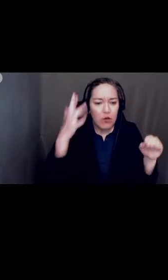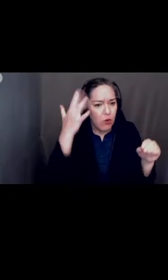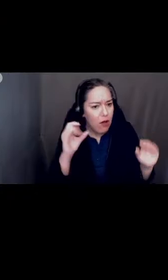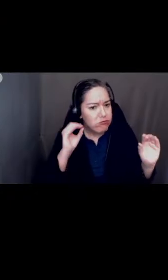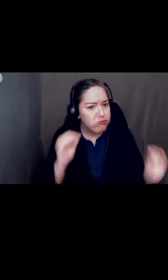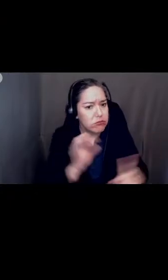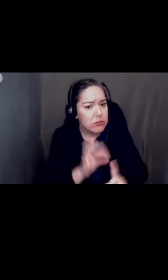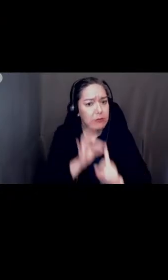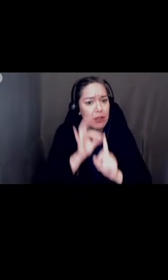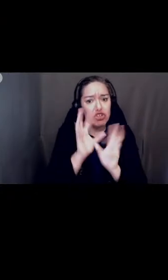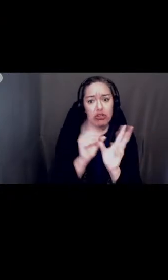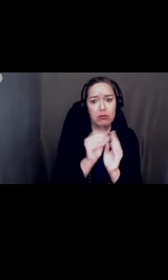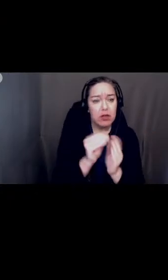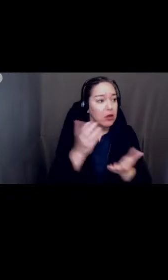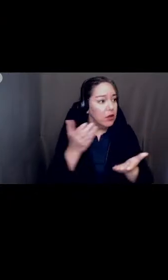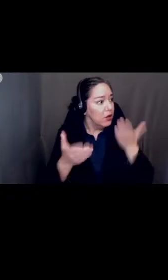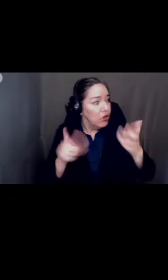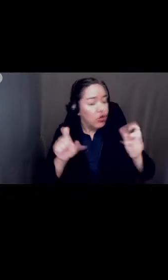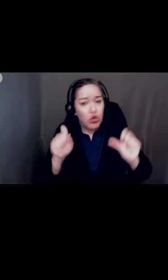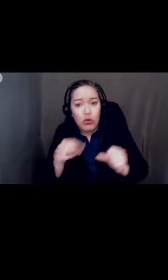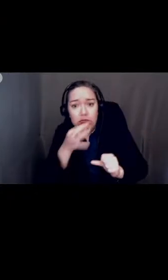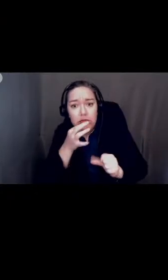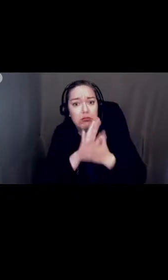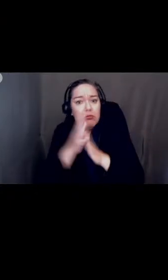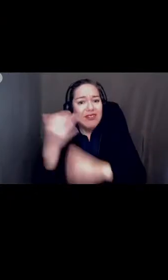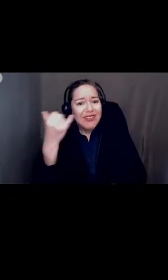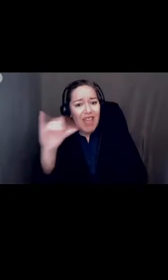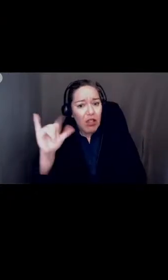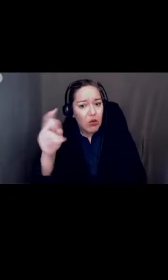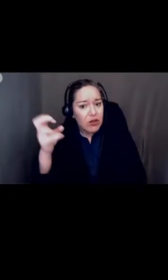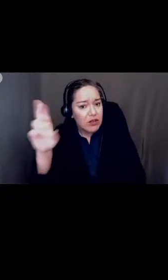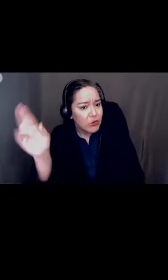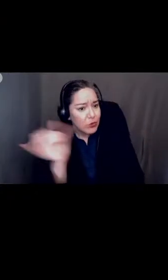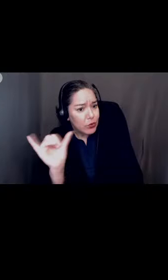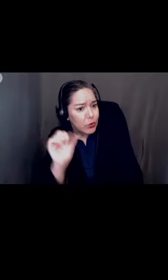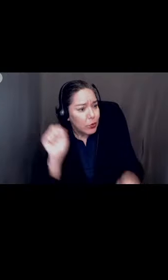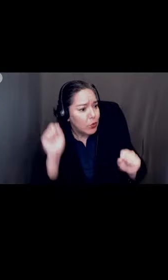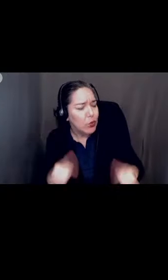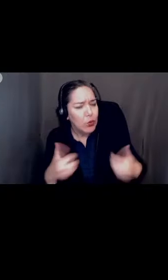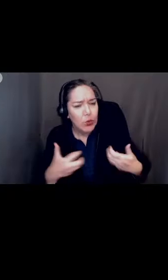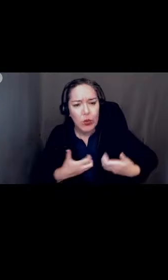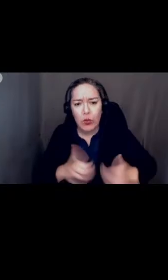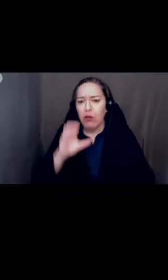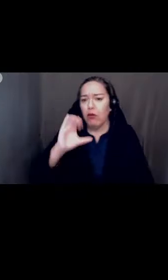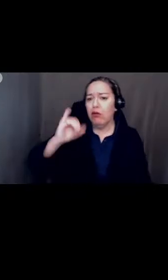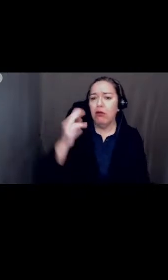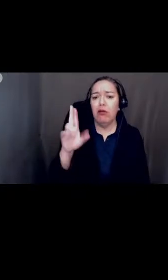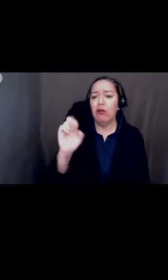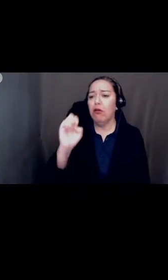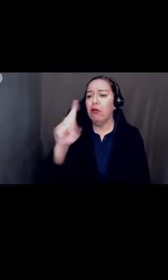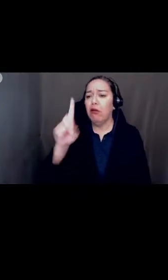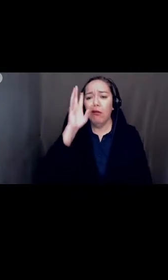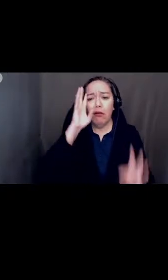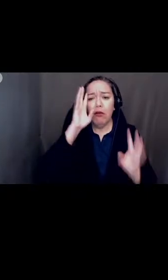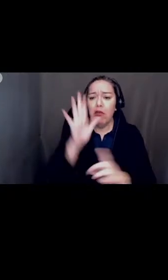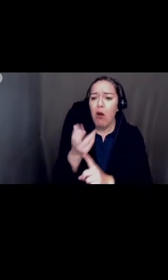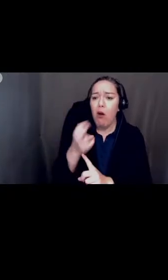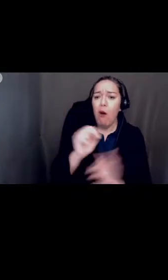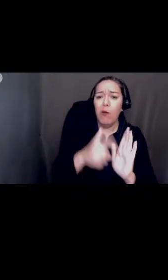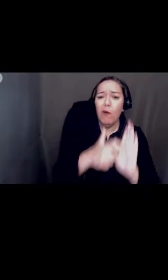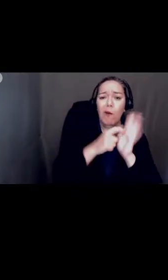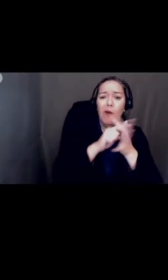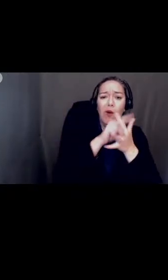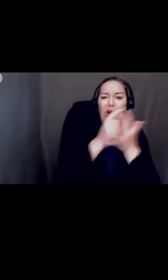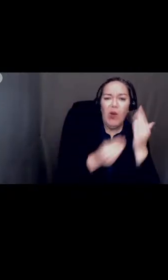possibly make the yellow tier real soon here too we do not want the colton school district to come up with their own requirements that surpass the cdc